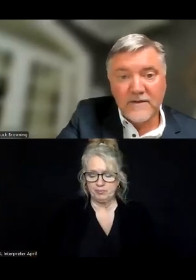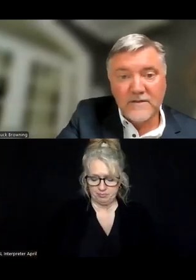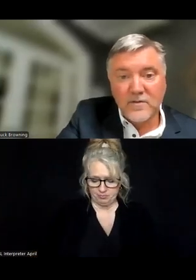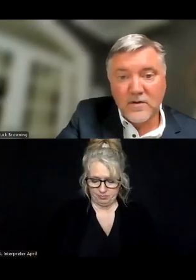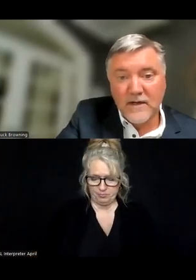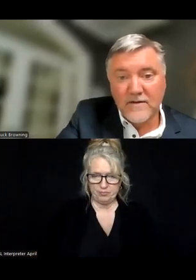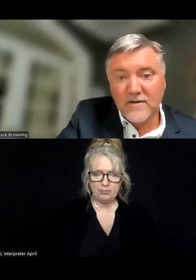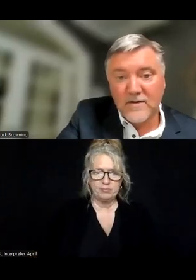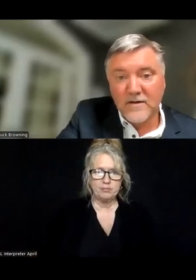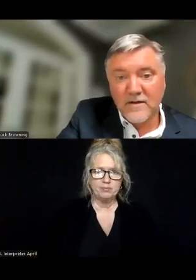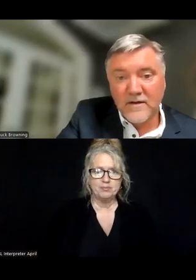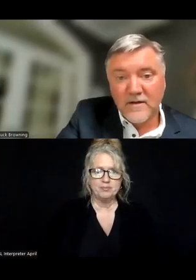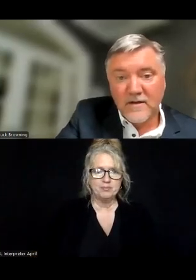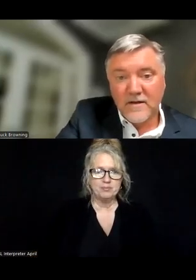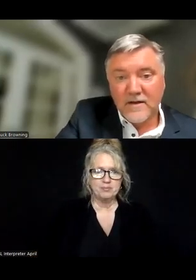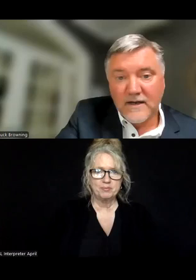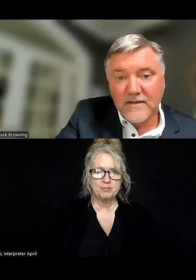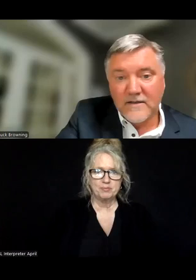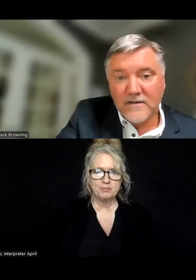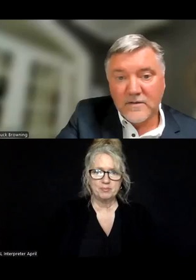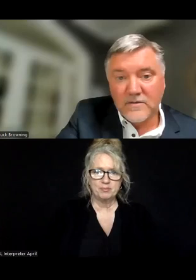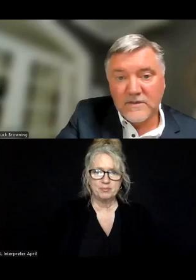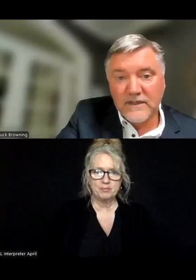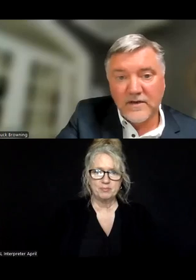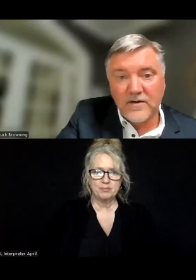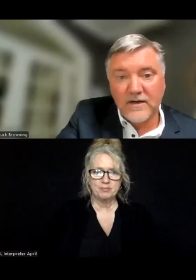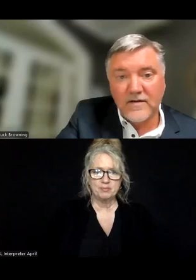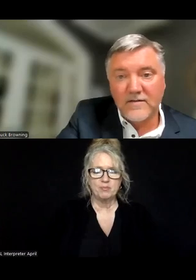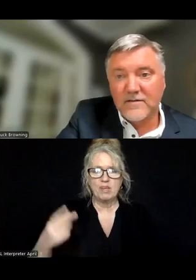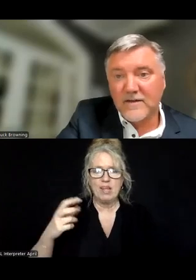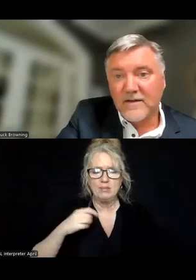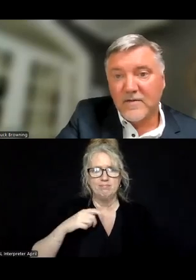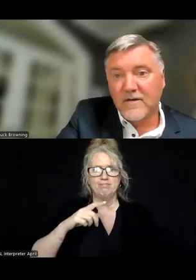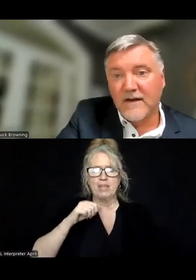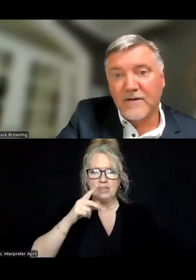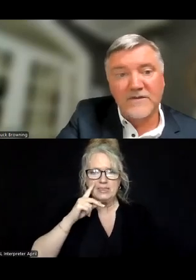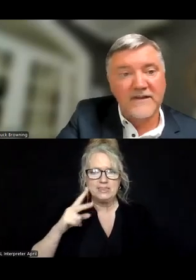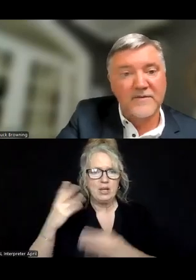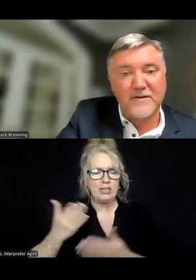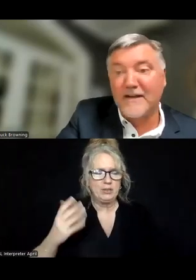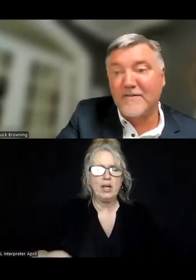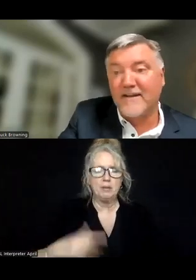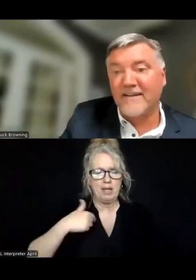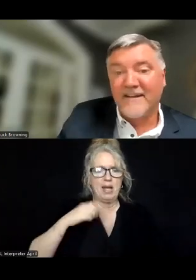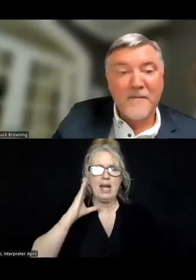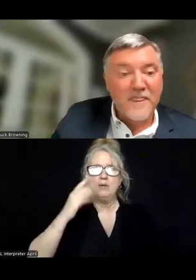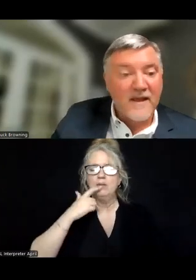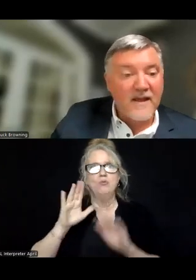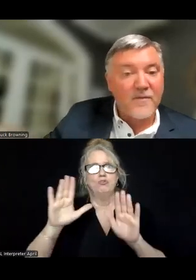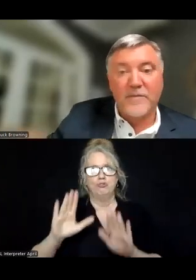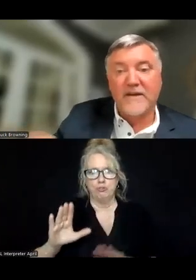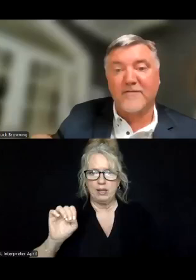I don't see it on here. Well, I will tell you it was a great event